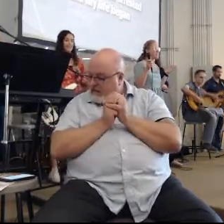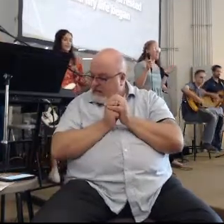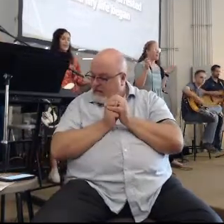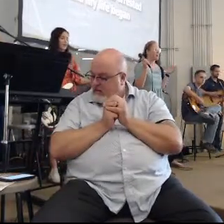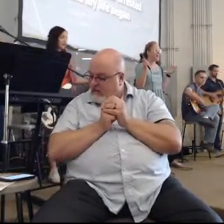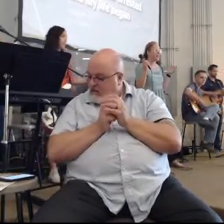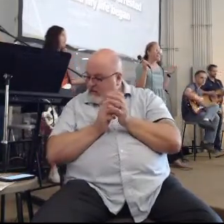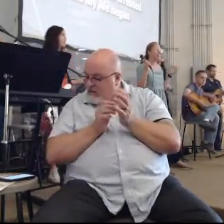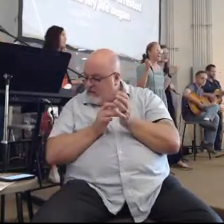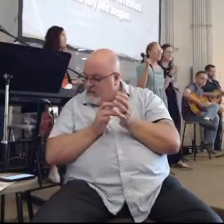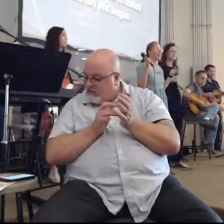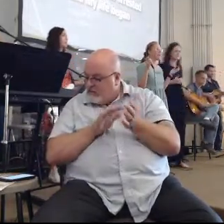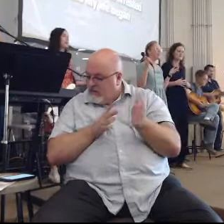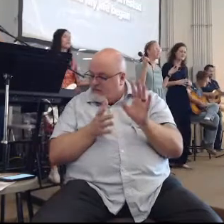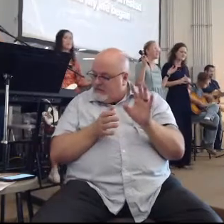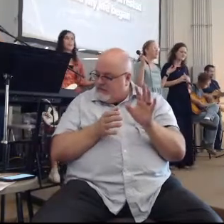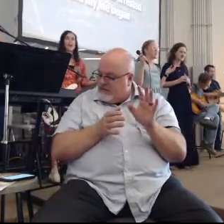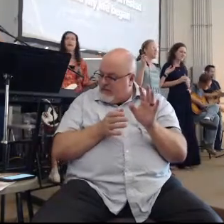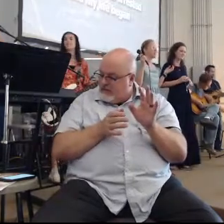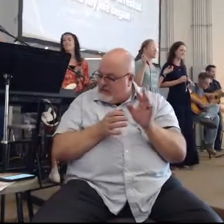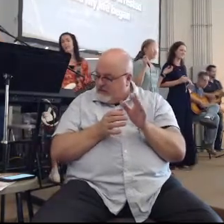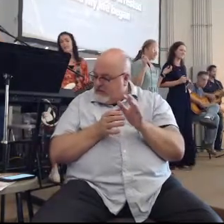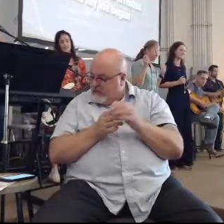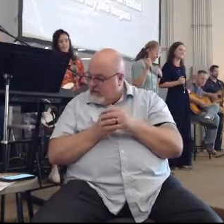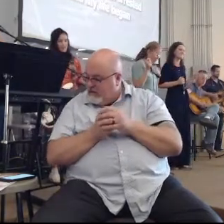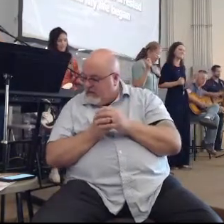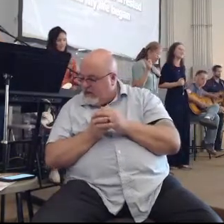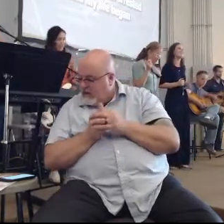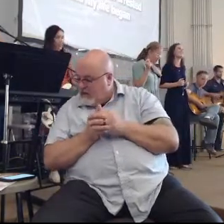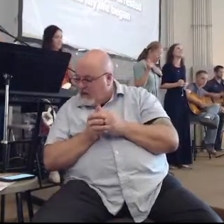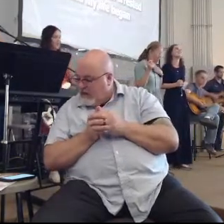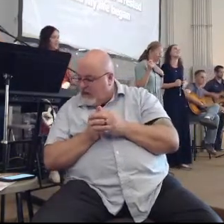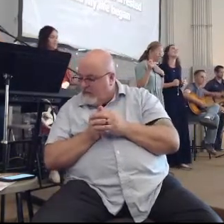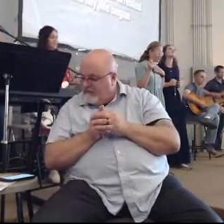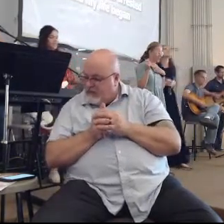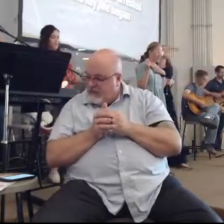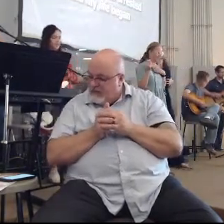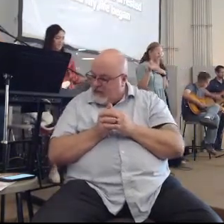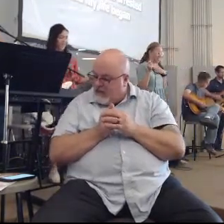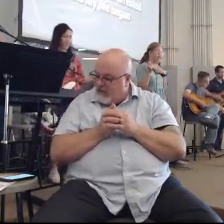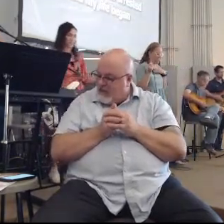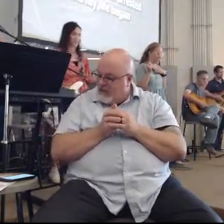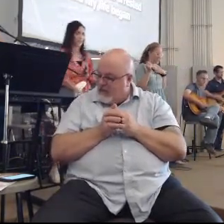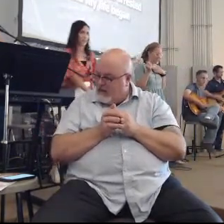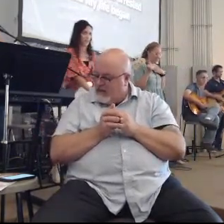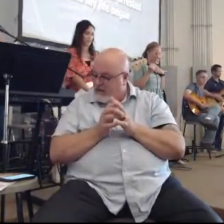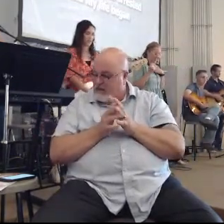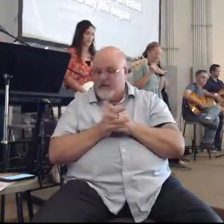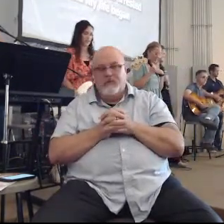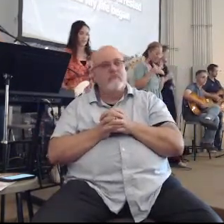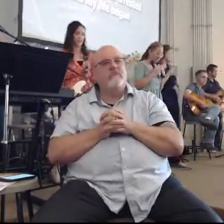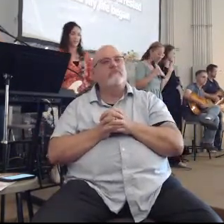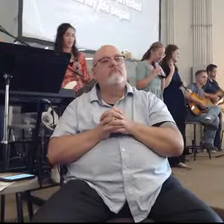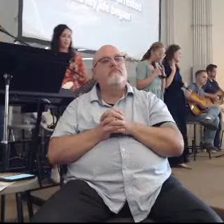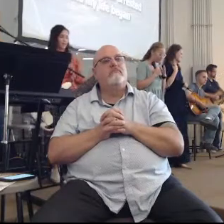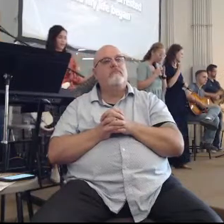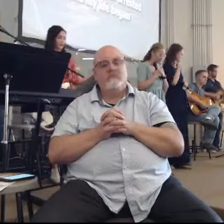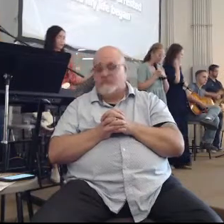free When death was arrested and my life became free